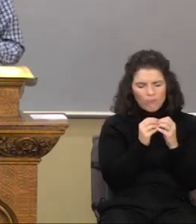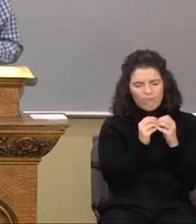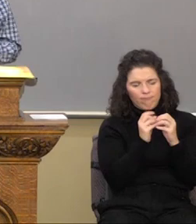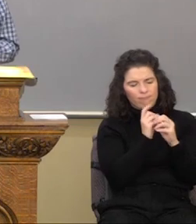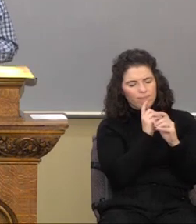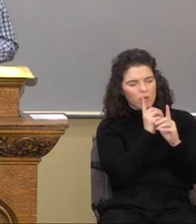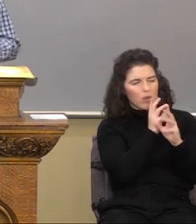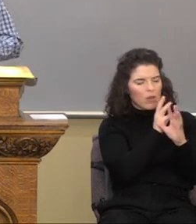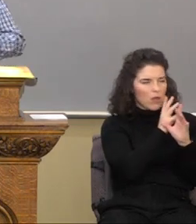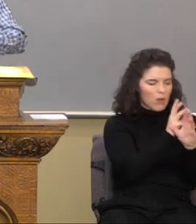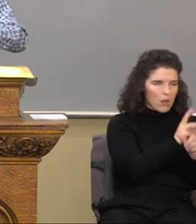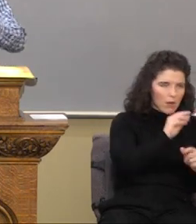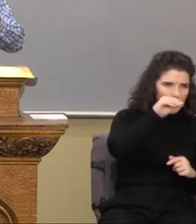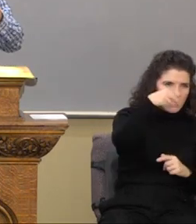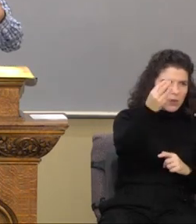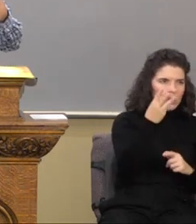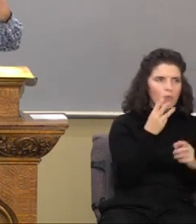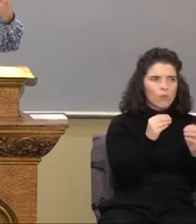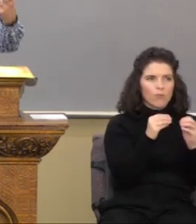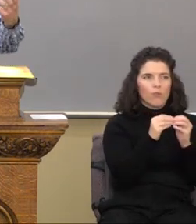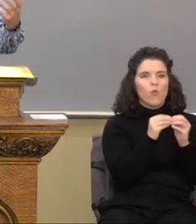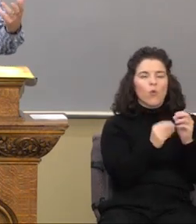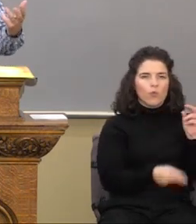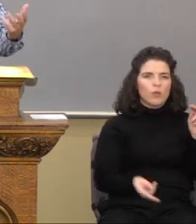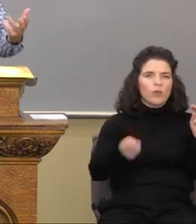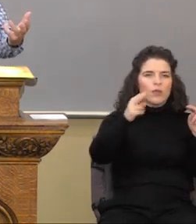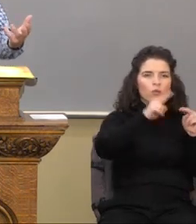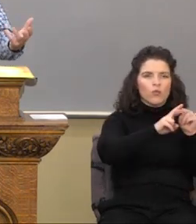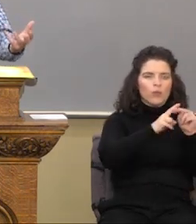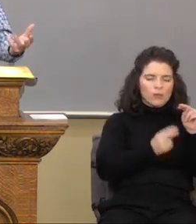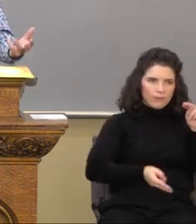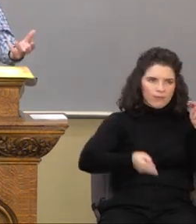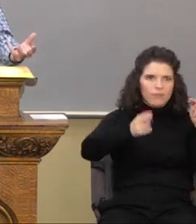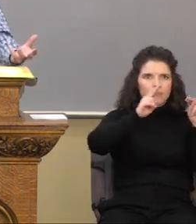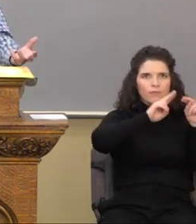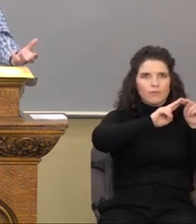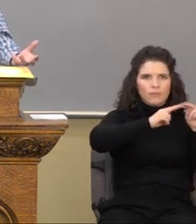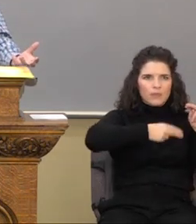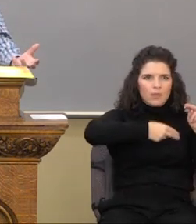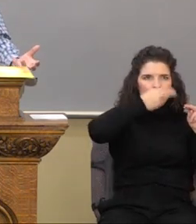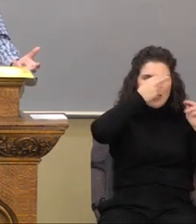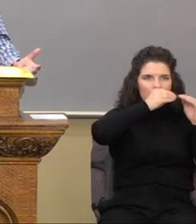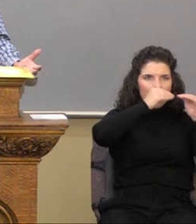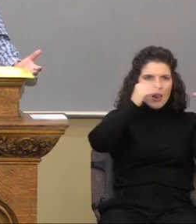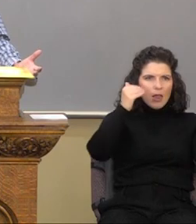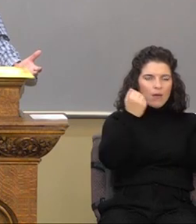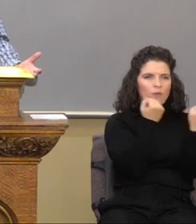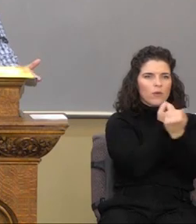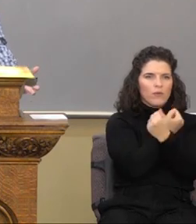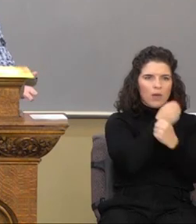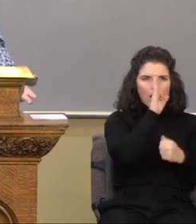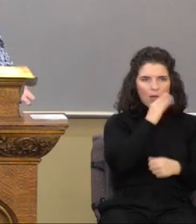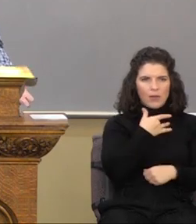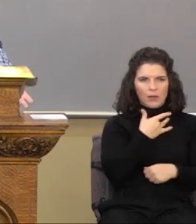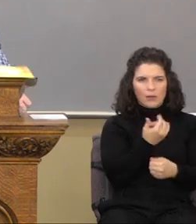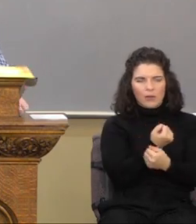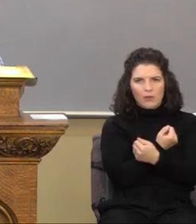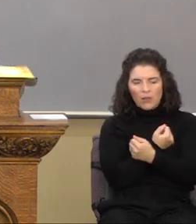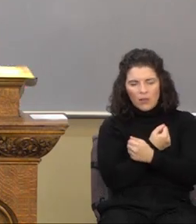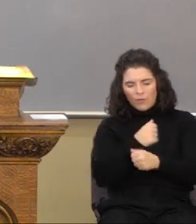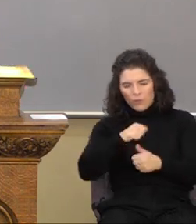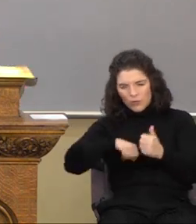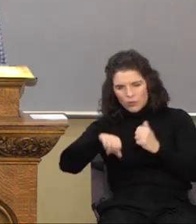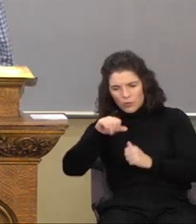more we increase in that high level of godly love towards one another.